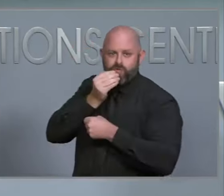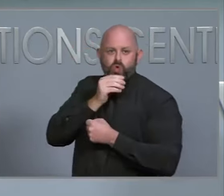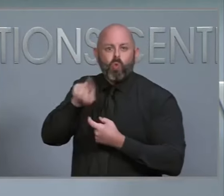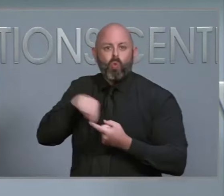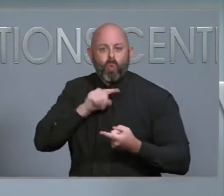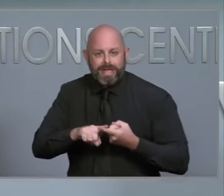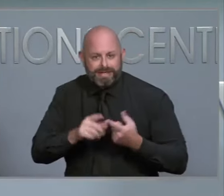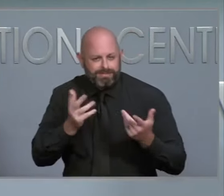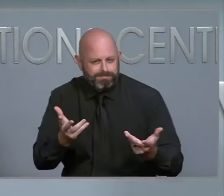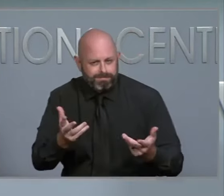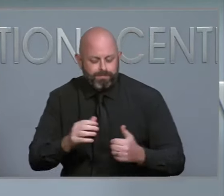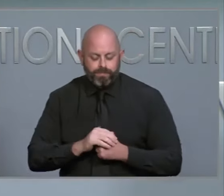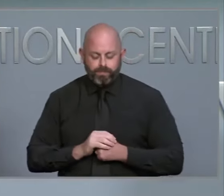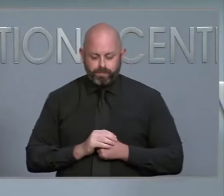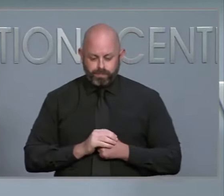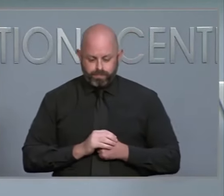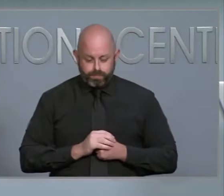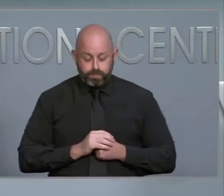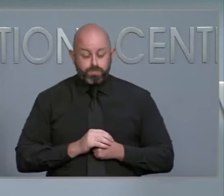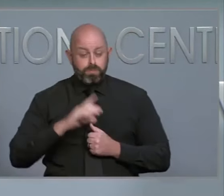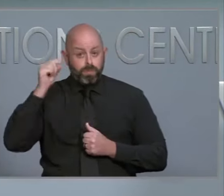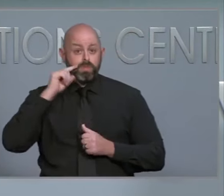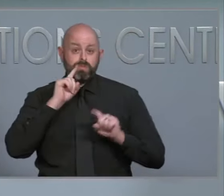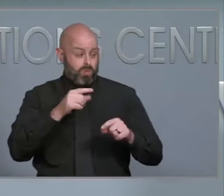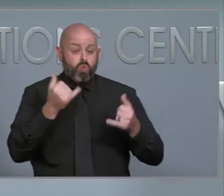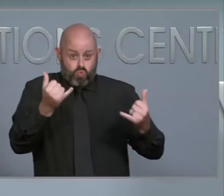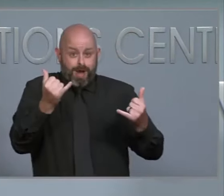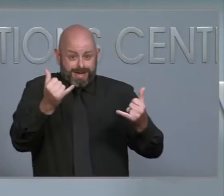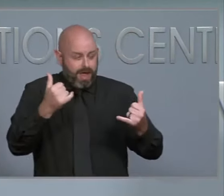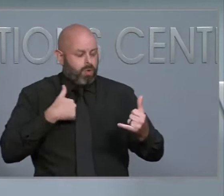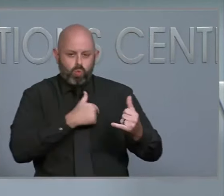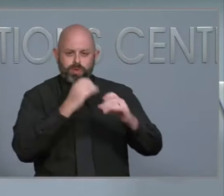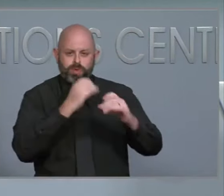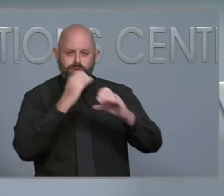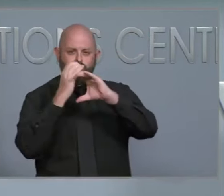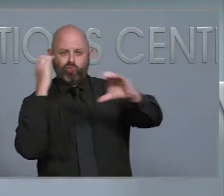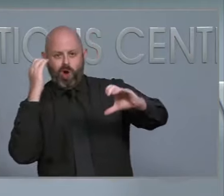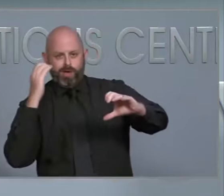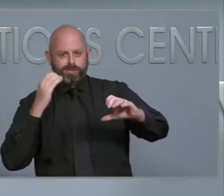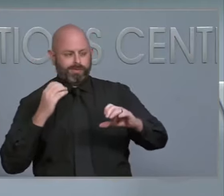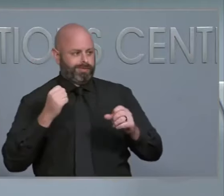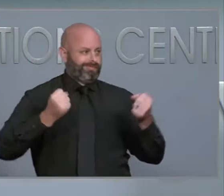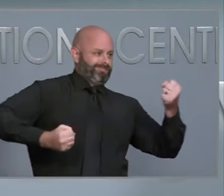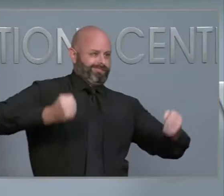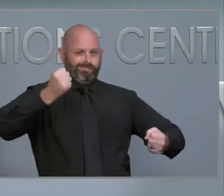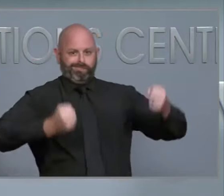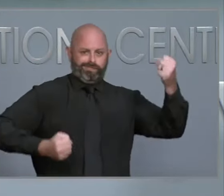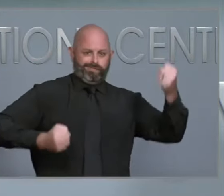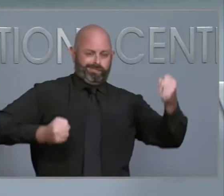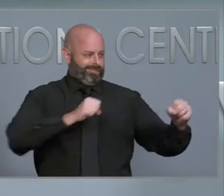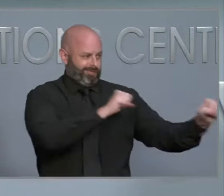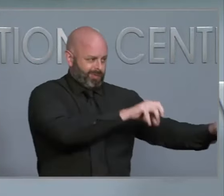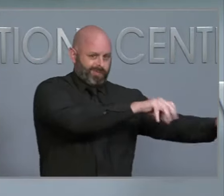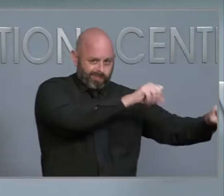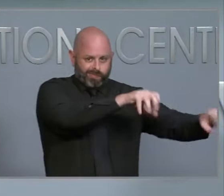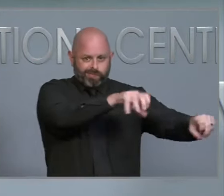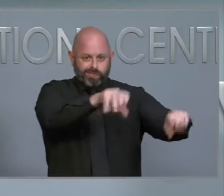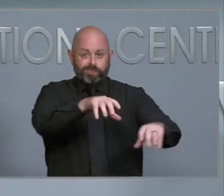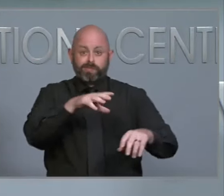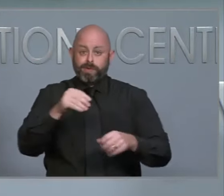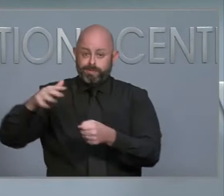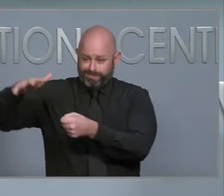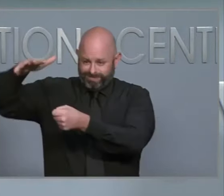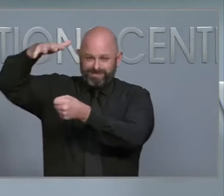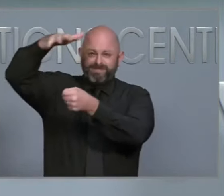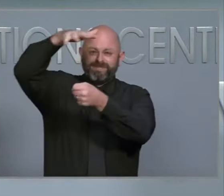happening now. These commodities are being delivered. Remember there are a lot of places that we're having difficult even even getting